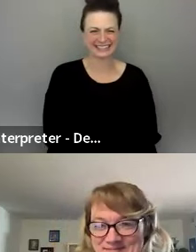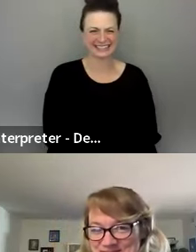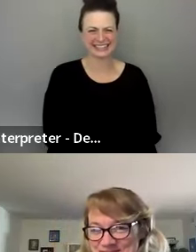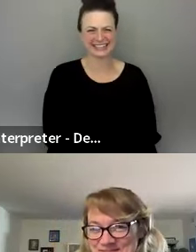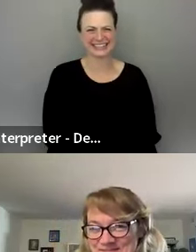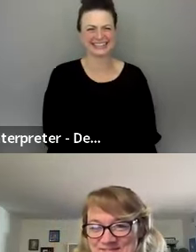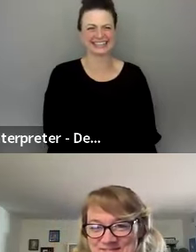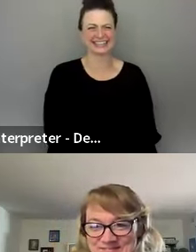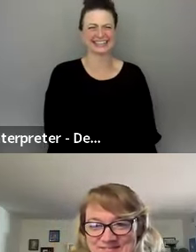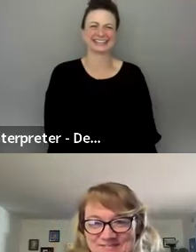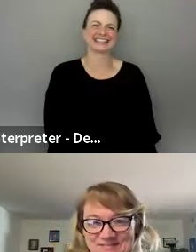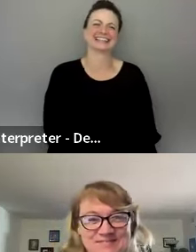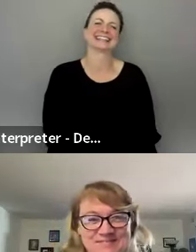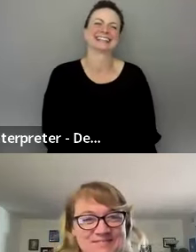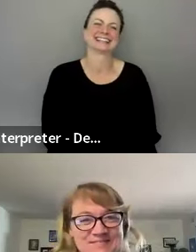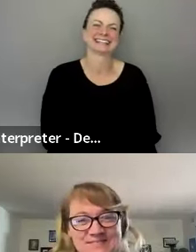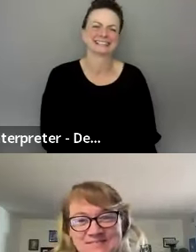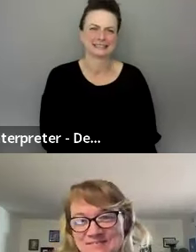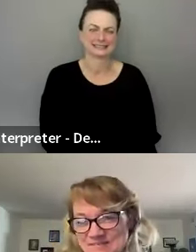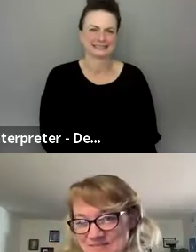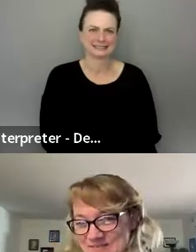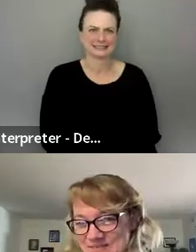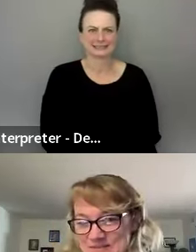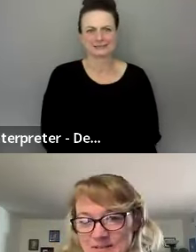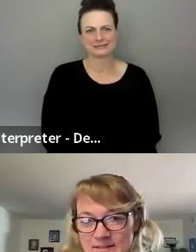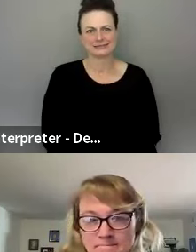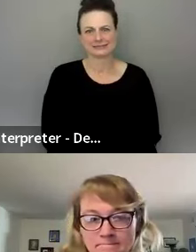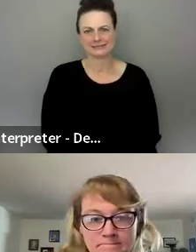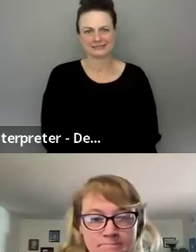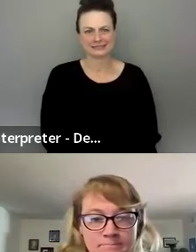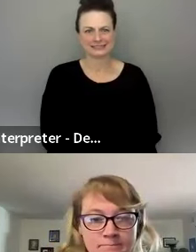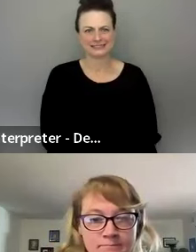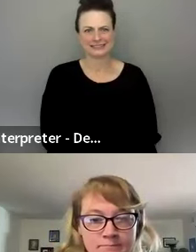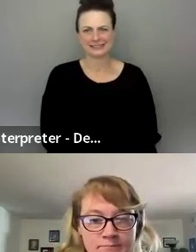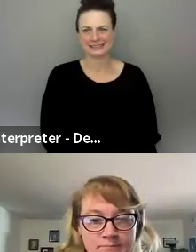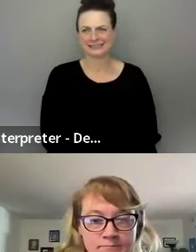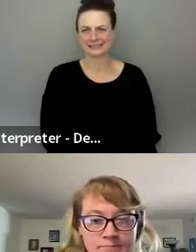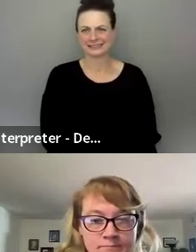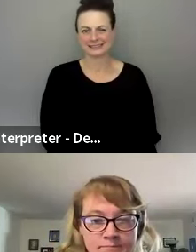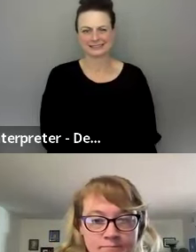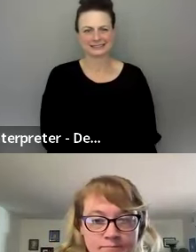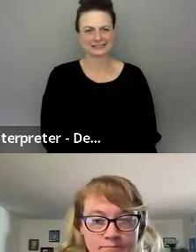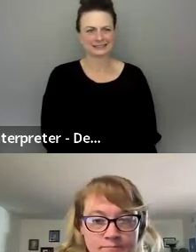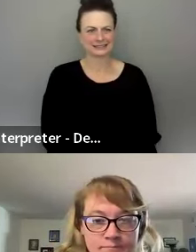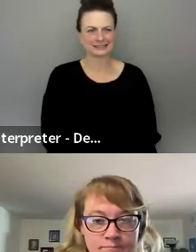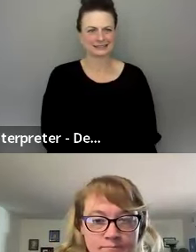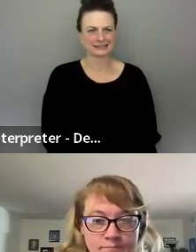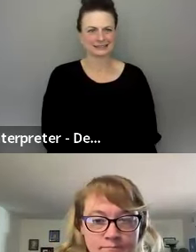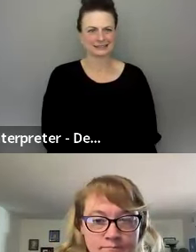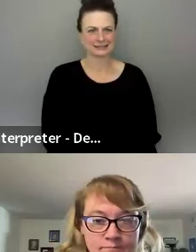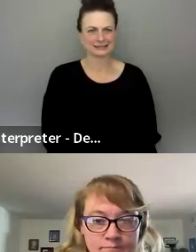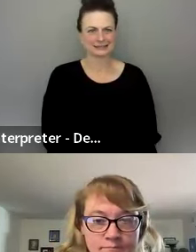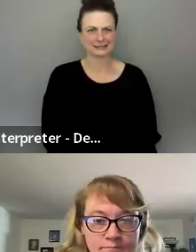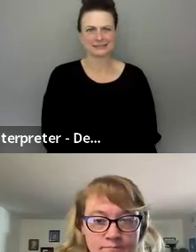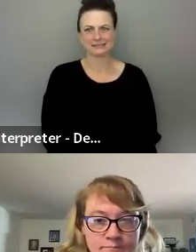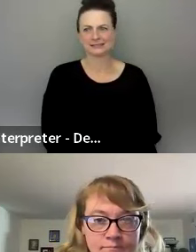everybody's up at that time. This is Rob. So what worked, what didn't work? I'd like to hear your, your opinions. Do have some